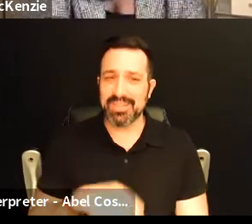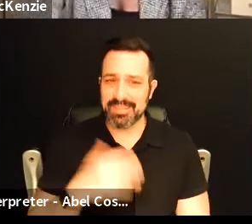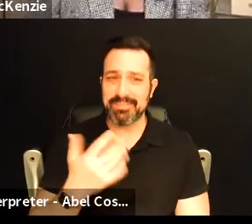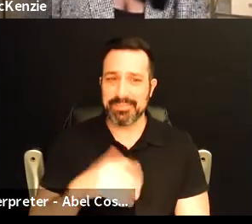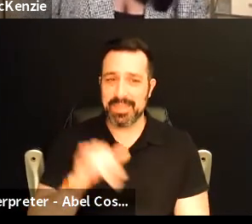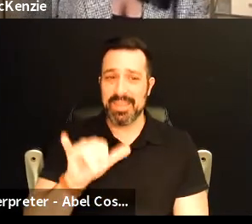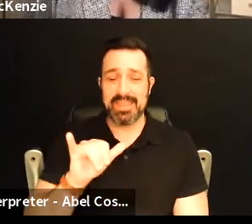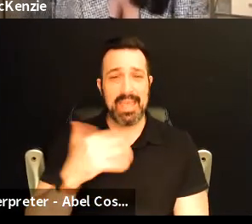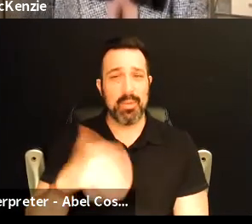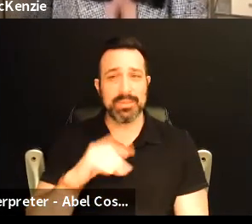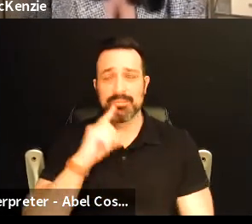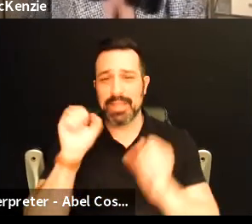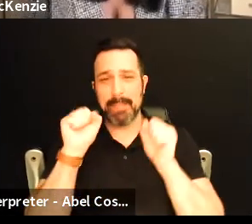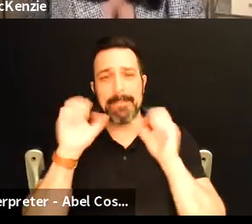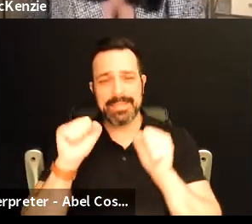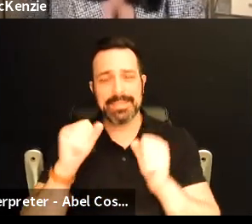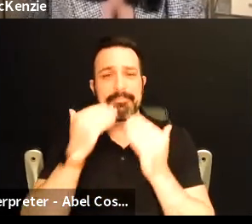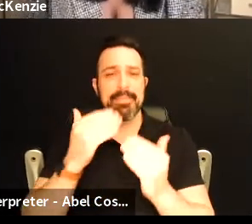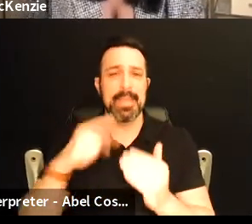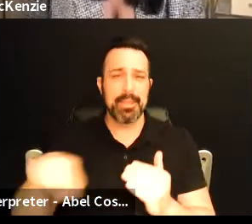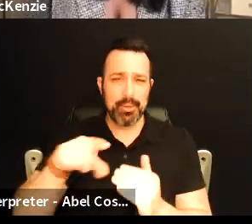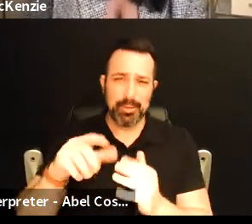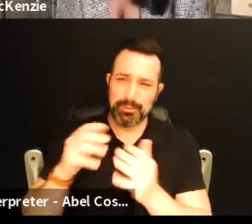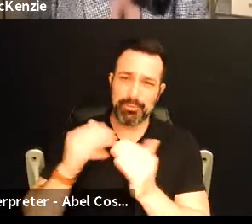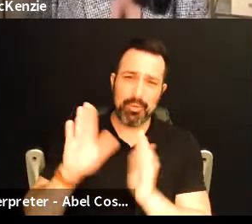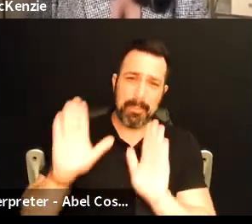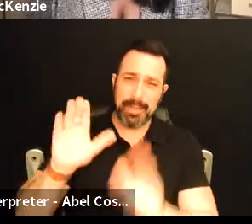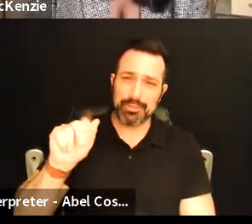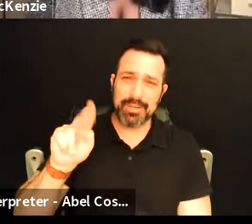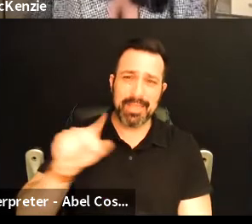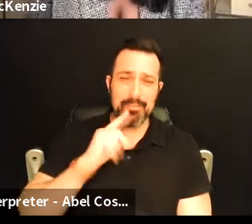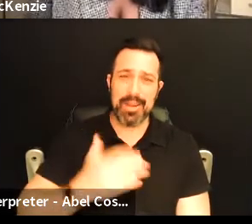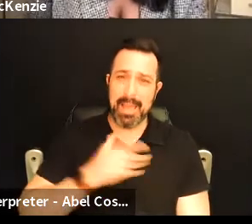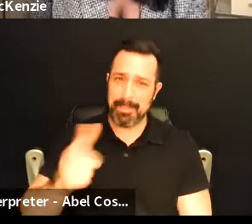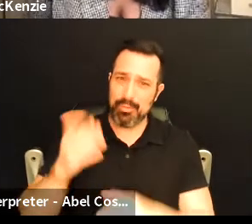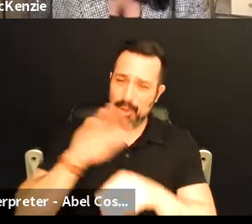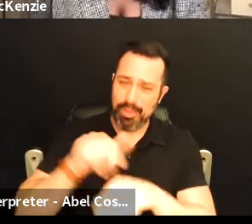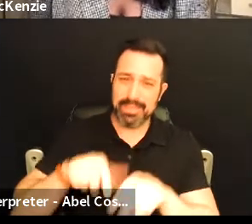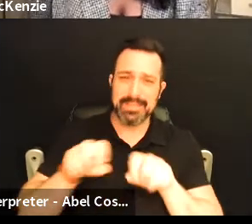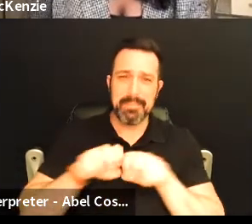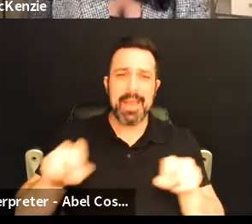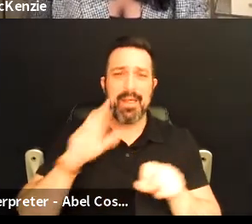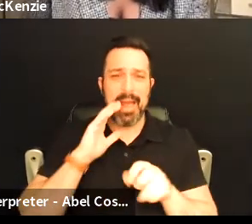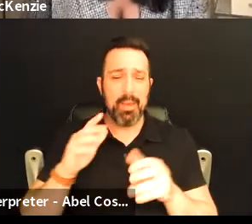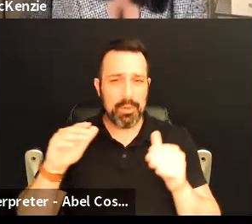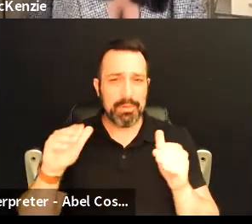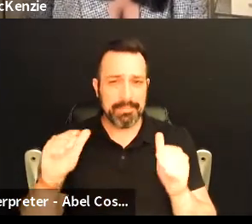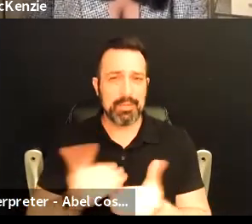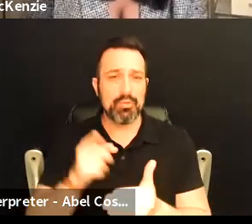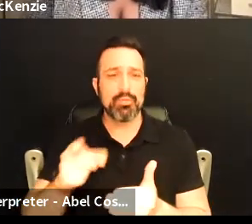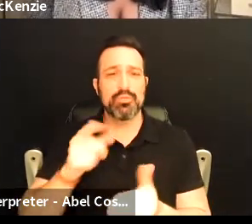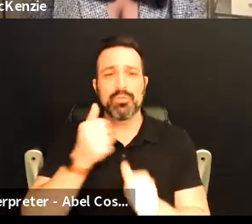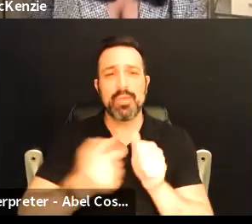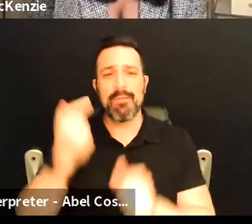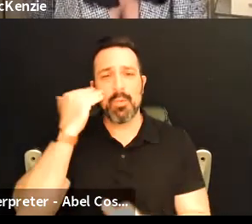that was just amazing thank you so much Nate I'm so happy you're on this panel and I'm going to introduce you so everyone knows